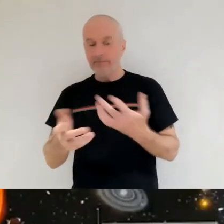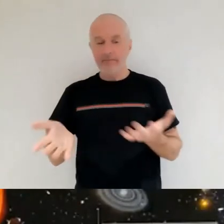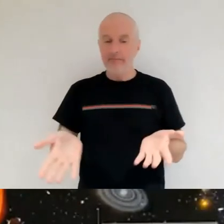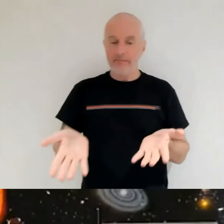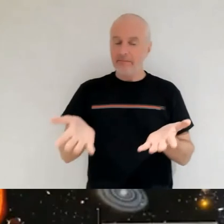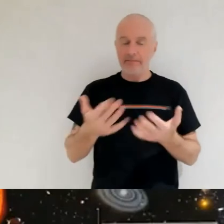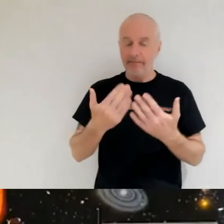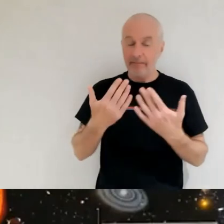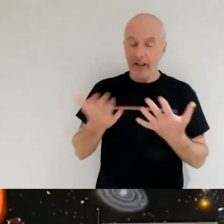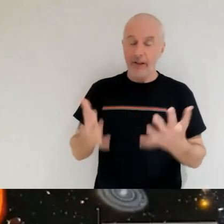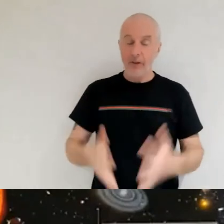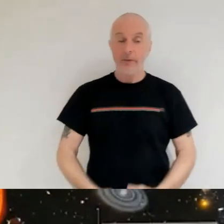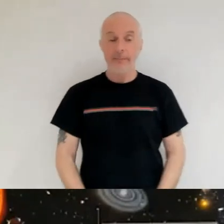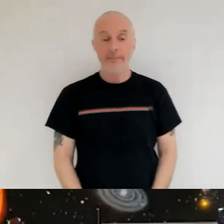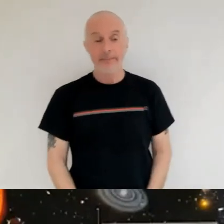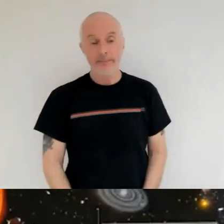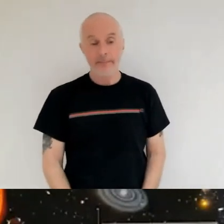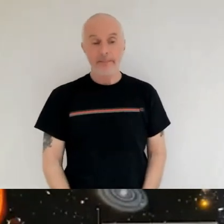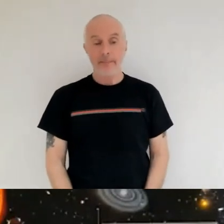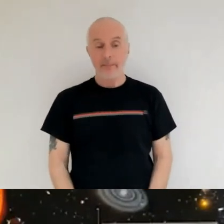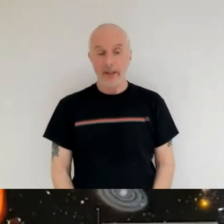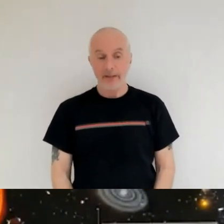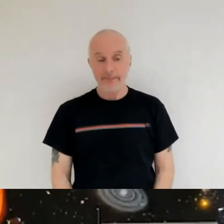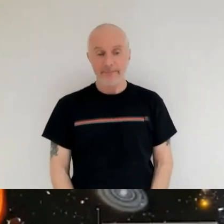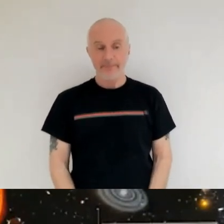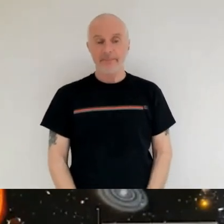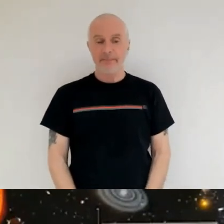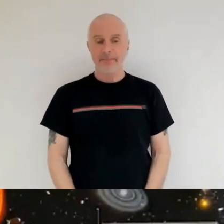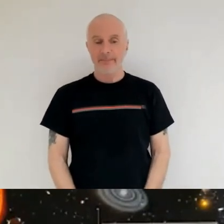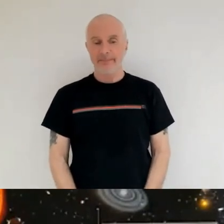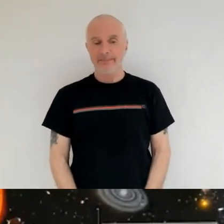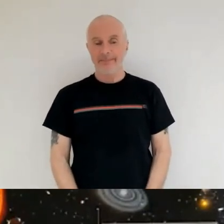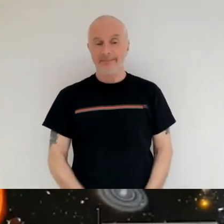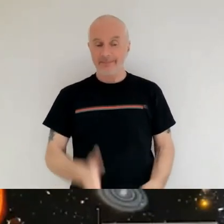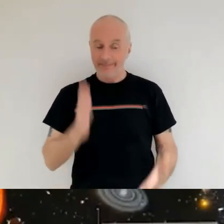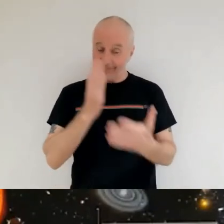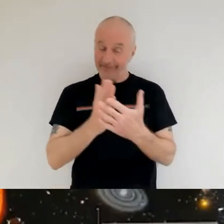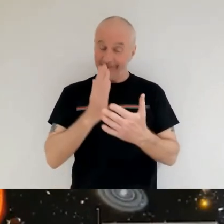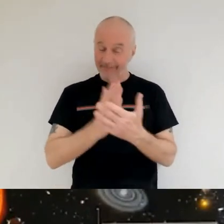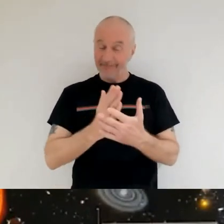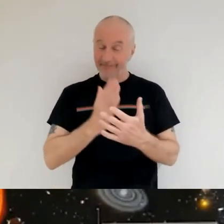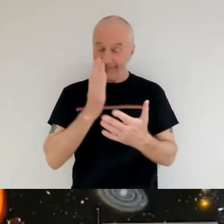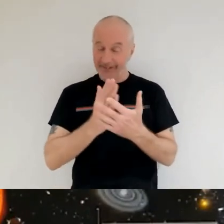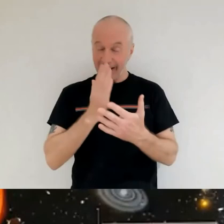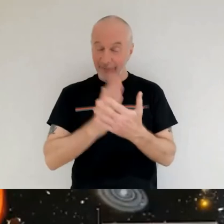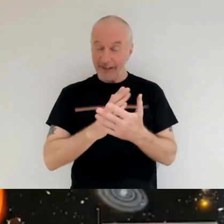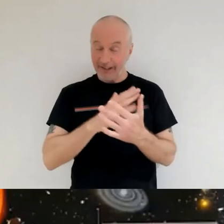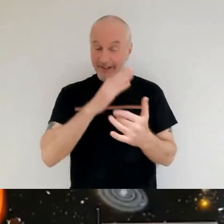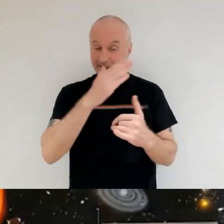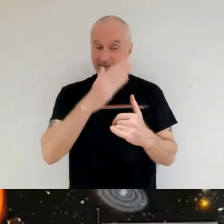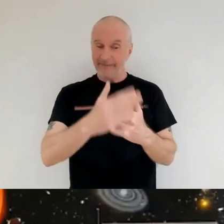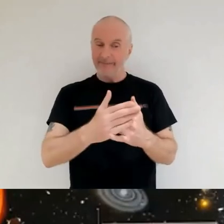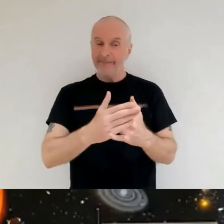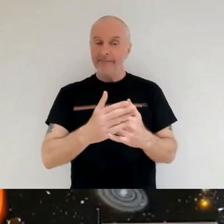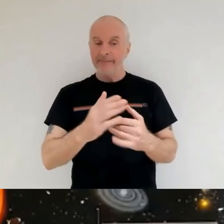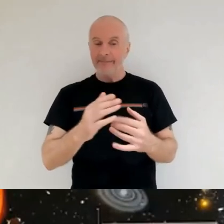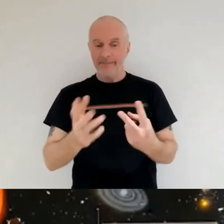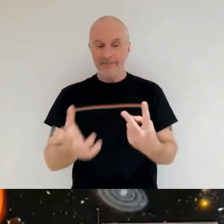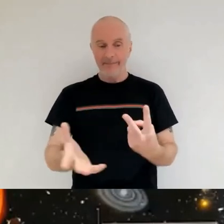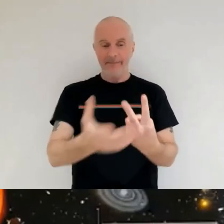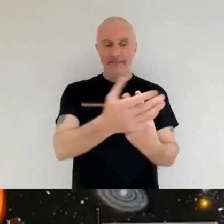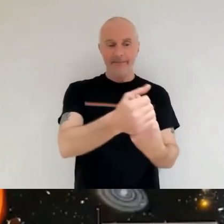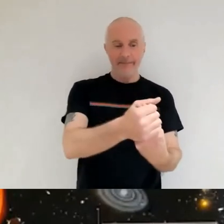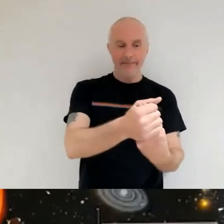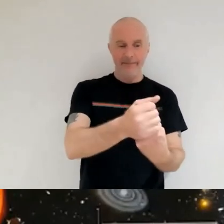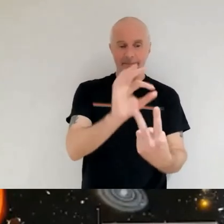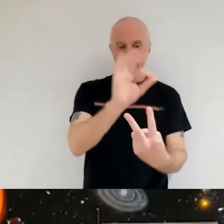all thank you for that sophie i'm going to mix so i keep saying we've got a final question i will limit this to the very final two so i'm going to stick two questions together from